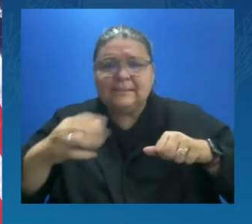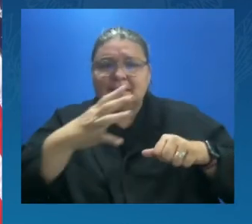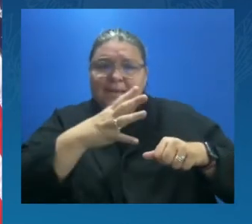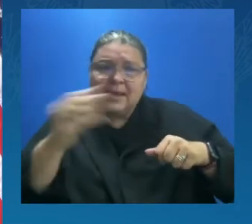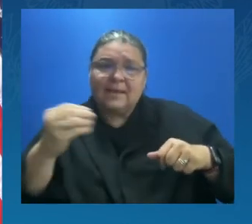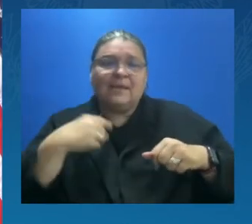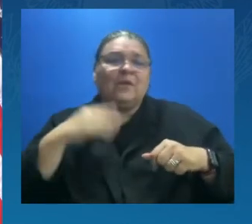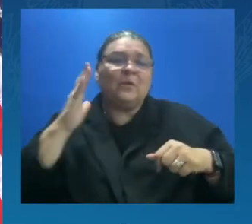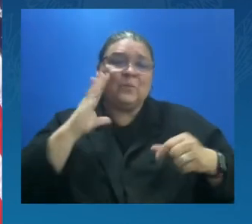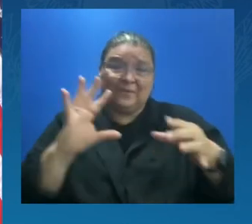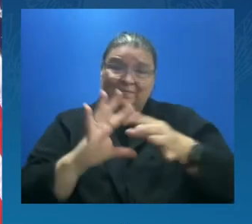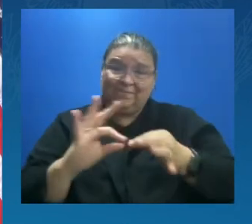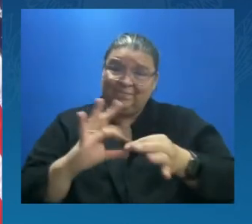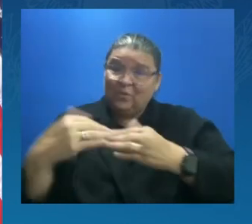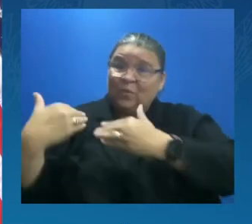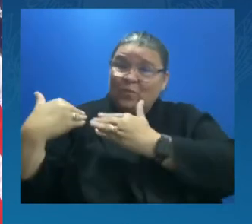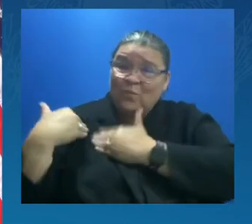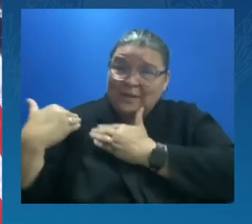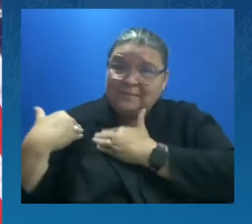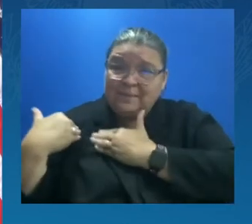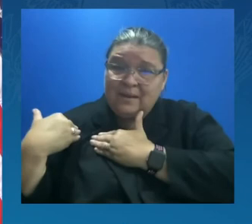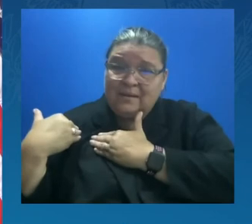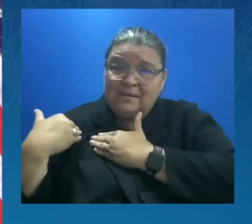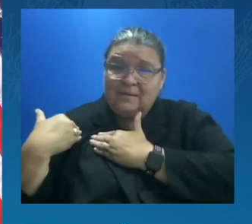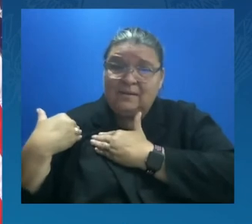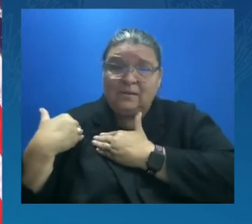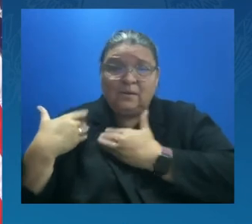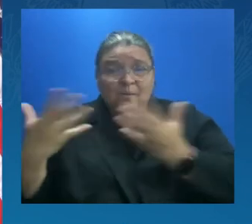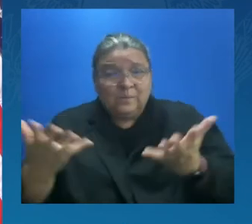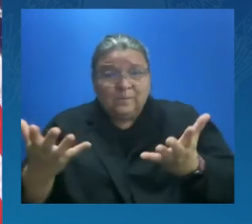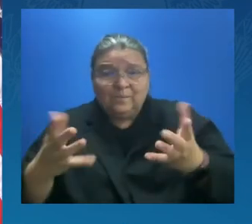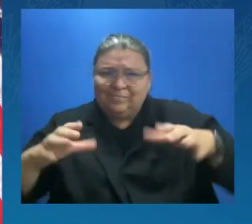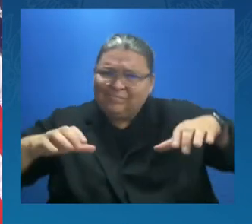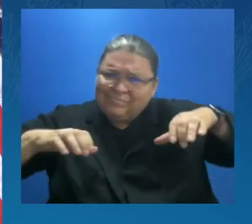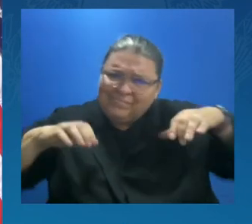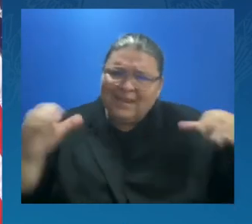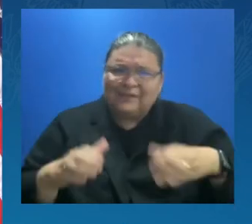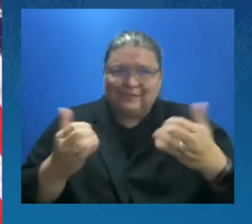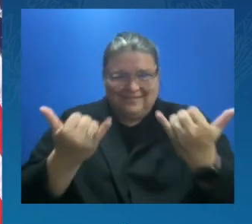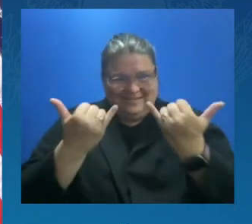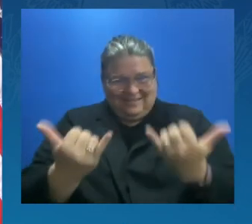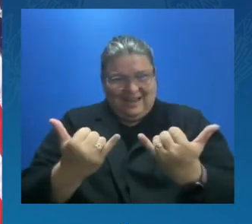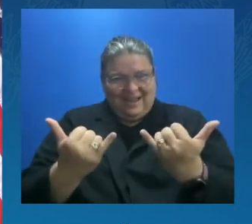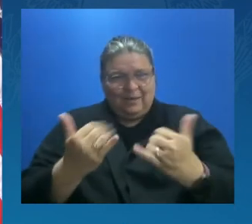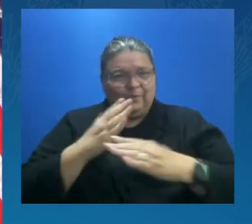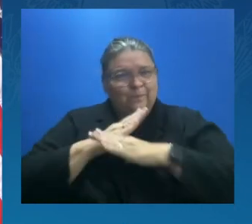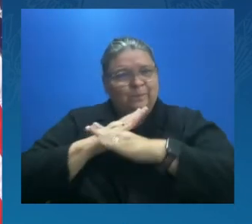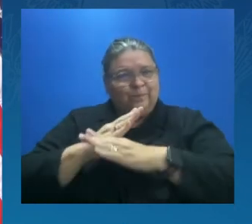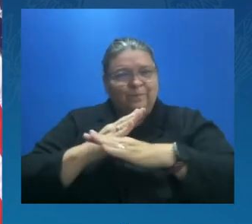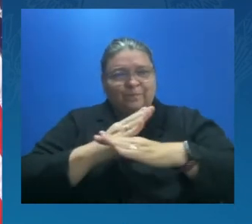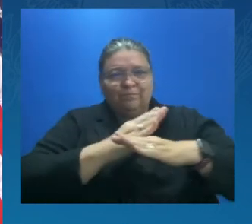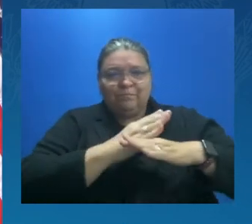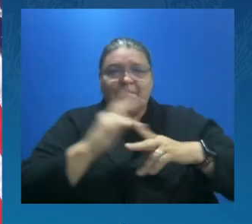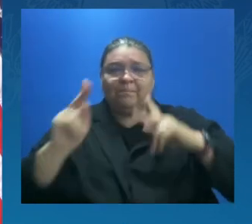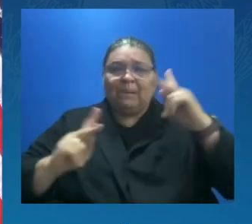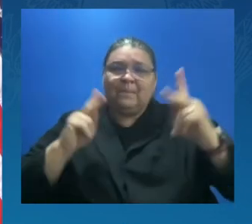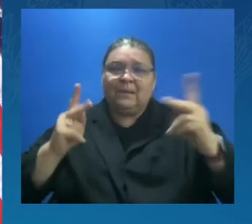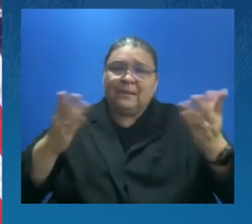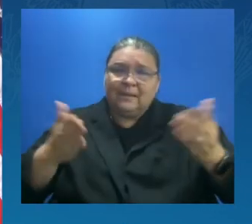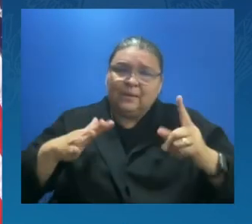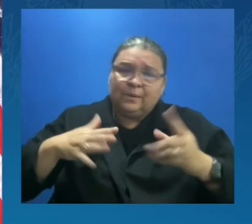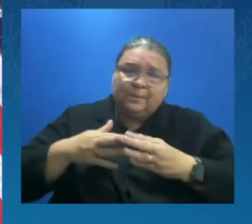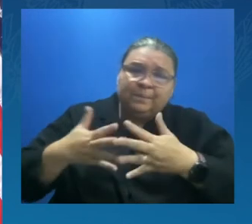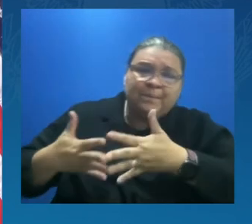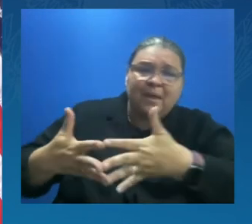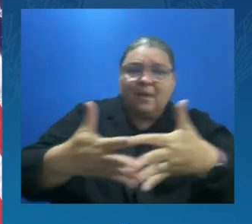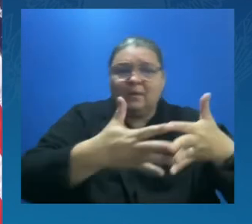urgent action to protect the people of our nation. And again, we all have a role to